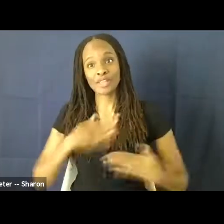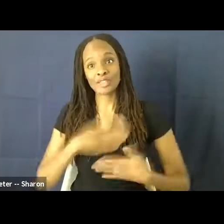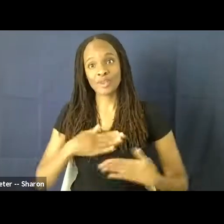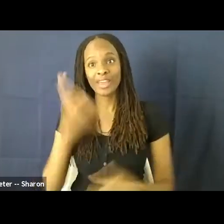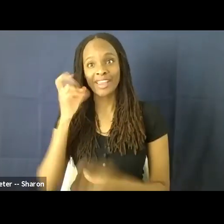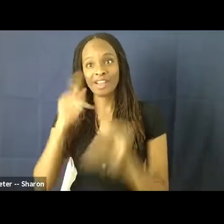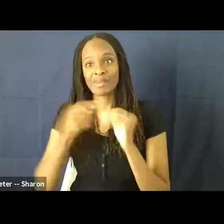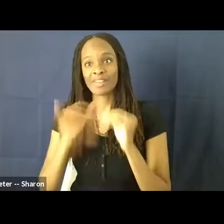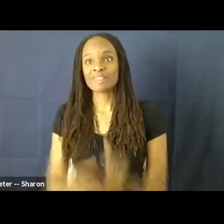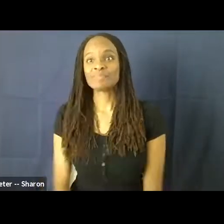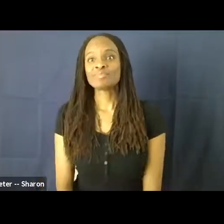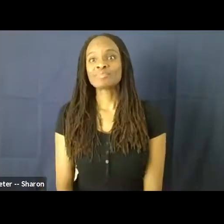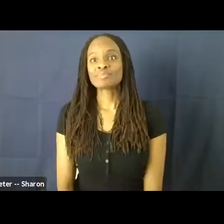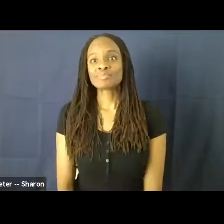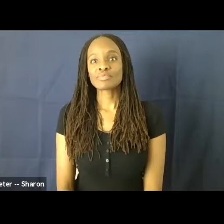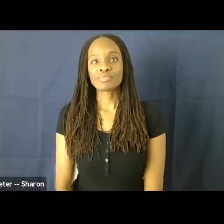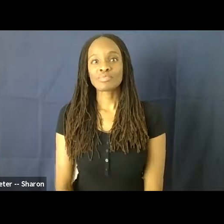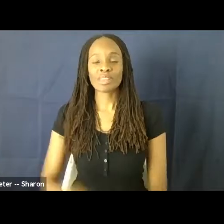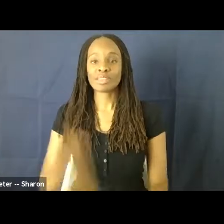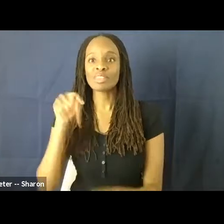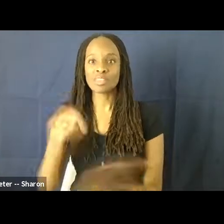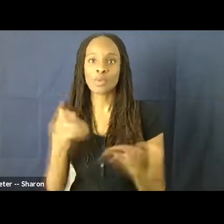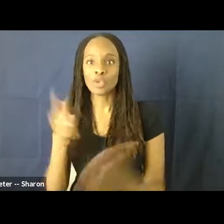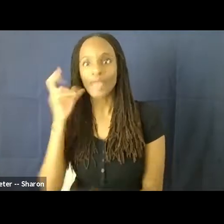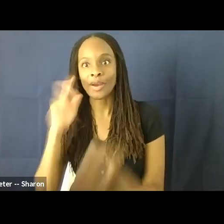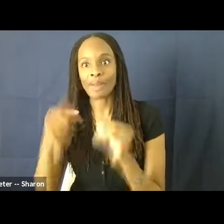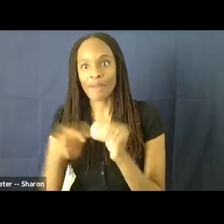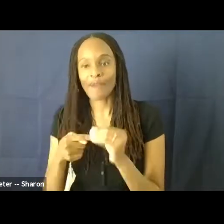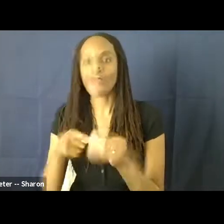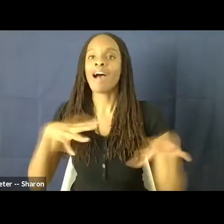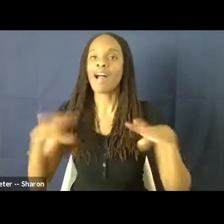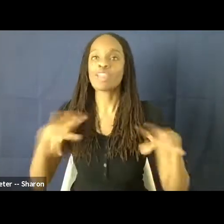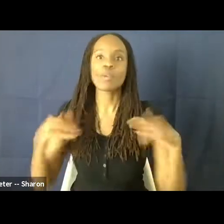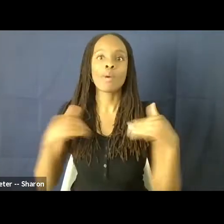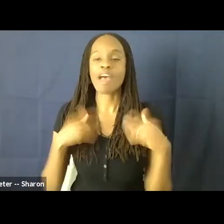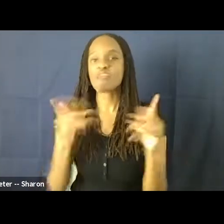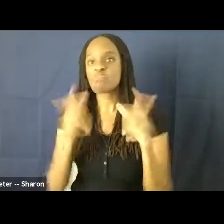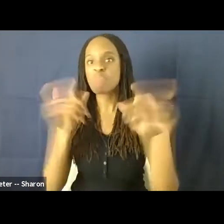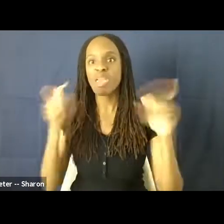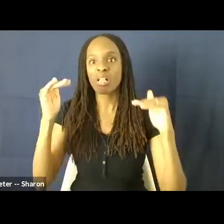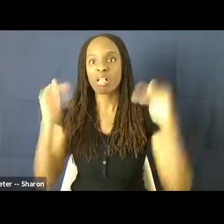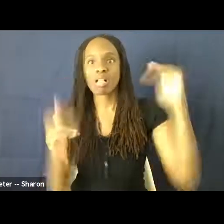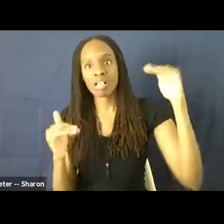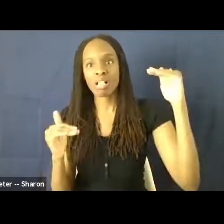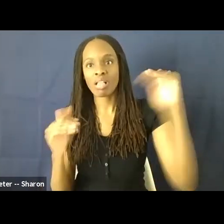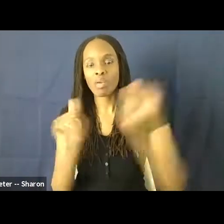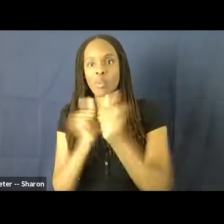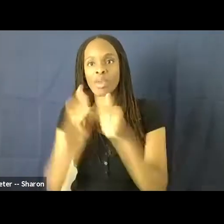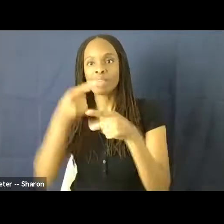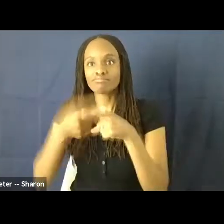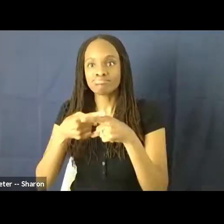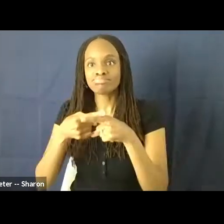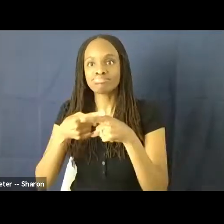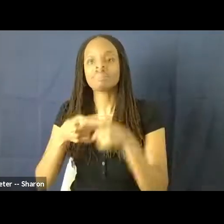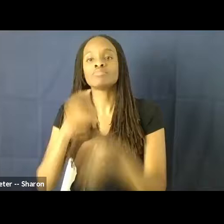So this is what we do hear about, right, that Hollywood has this really big inequity issue when it comes to the intersection of race and gender,